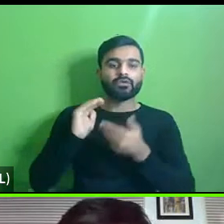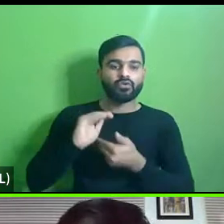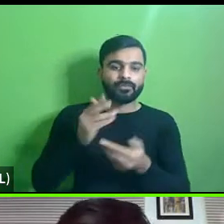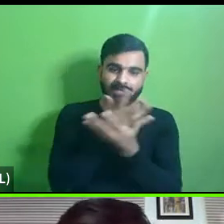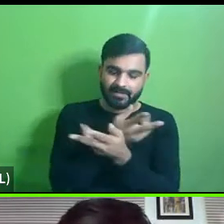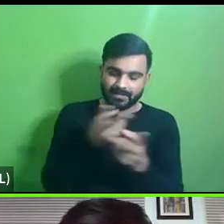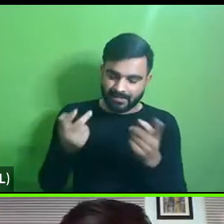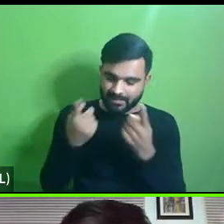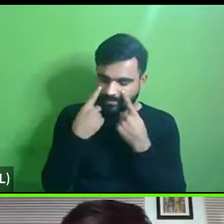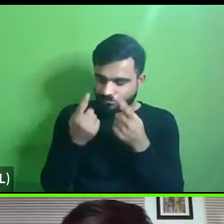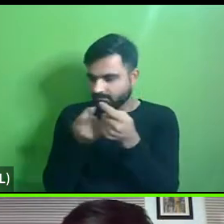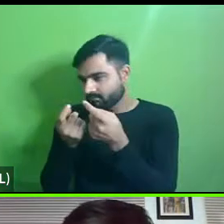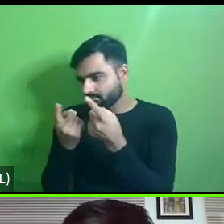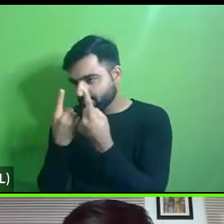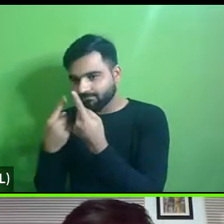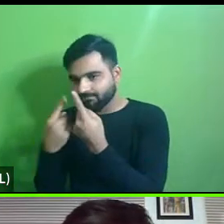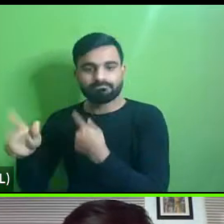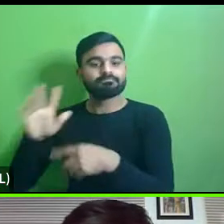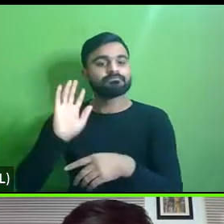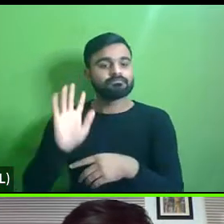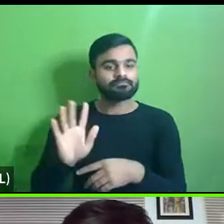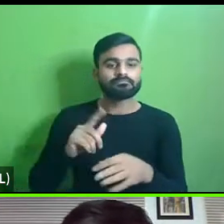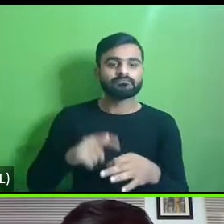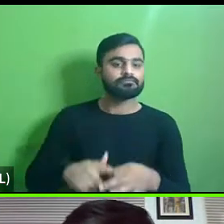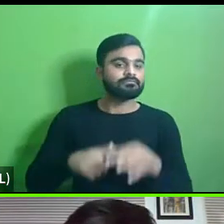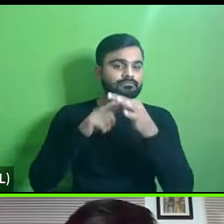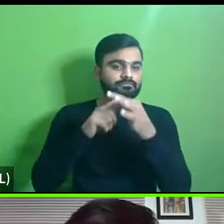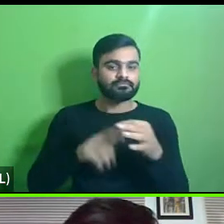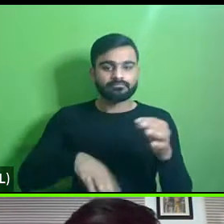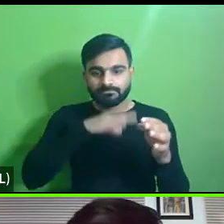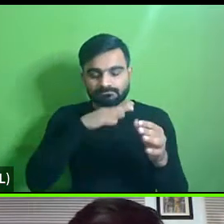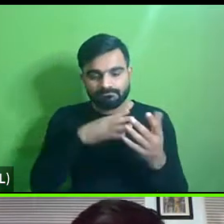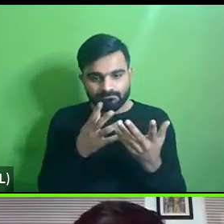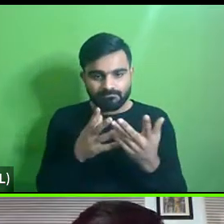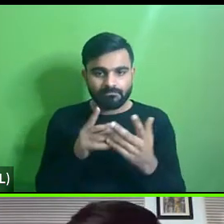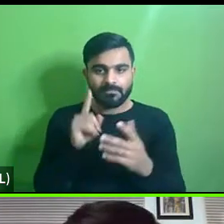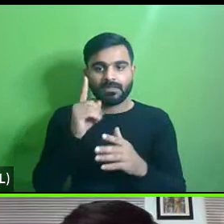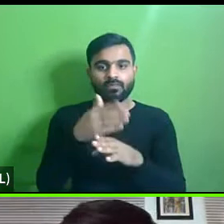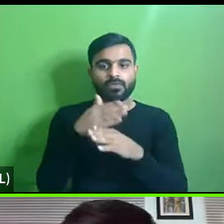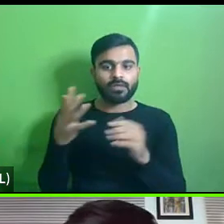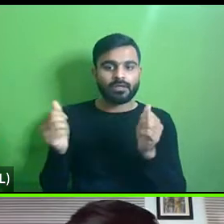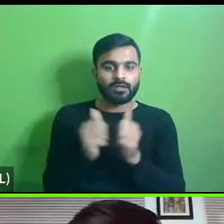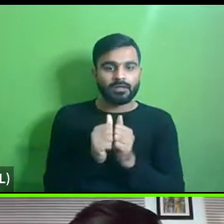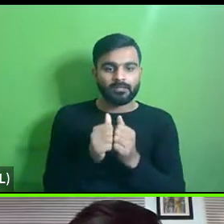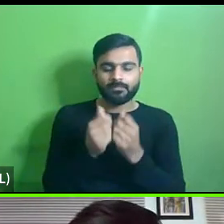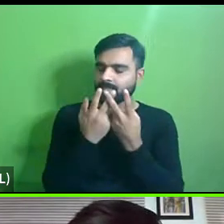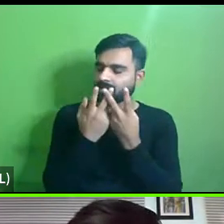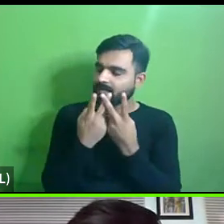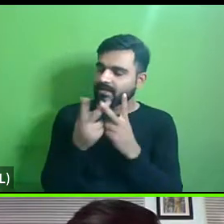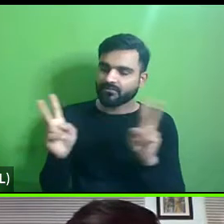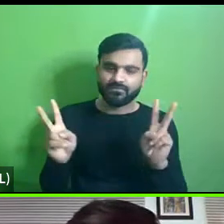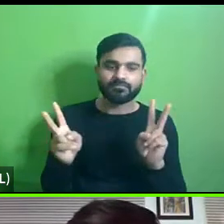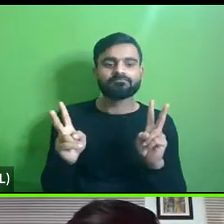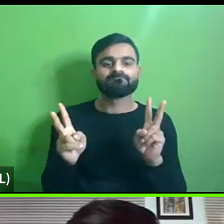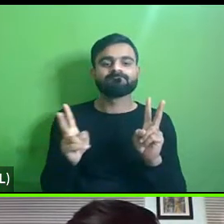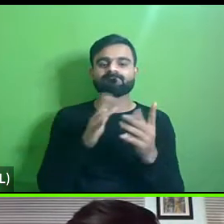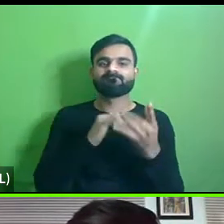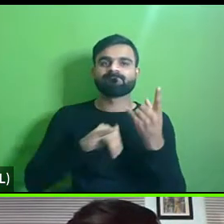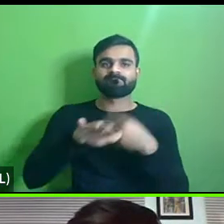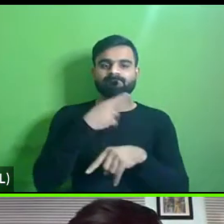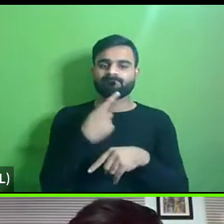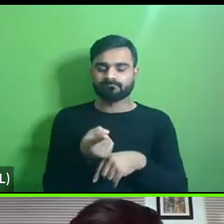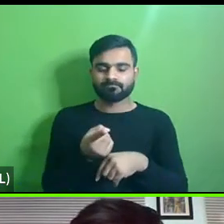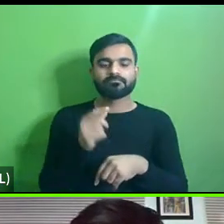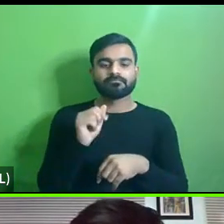monitoring and quality satisfaction as one part of it so there's a different uh scenario here where the